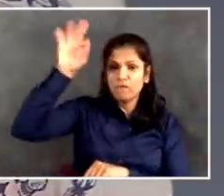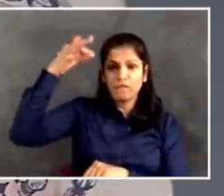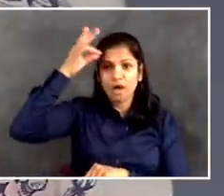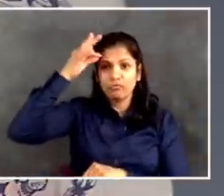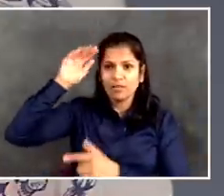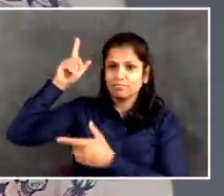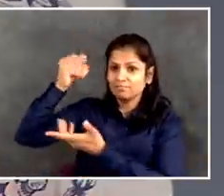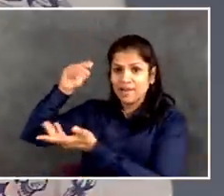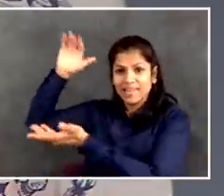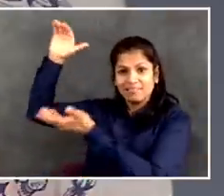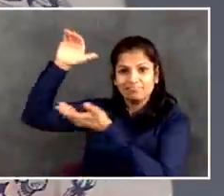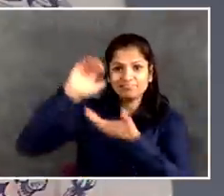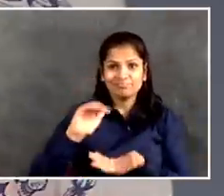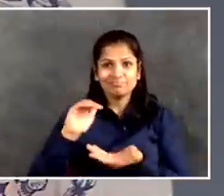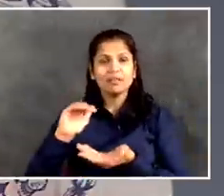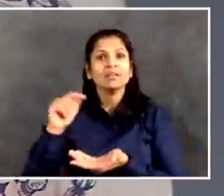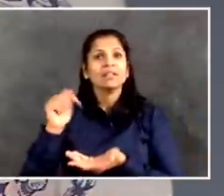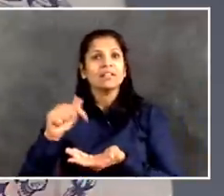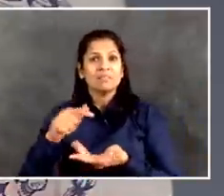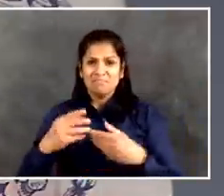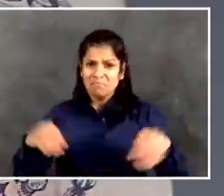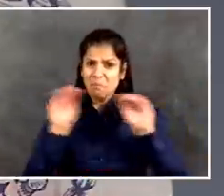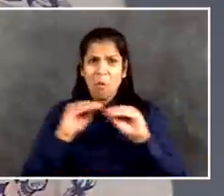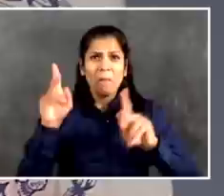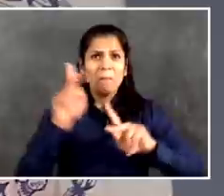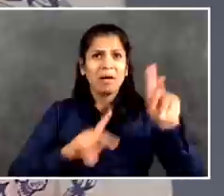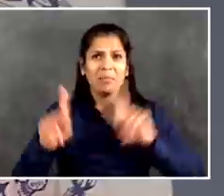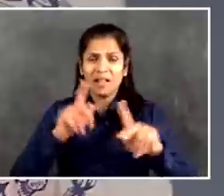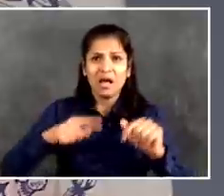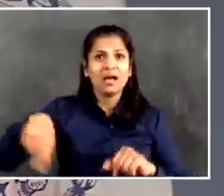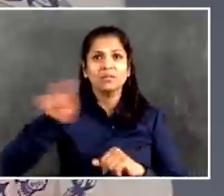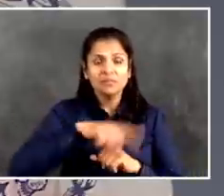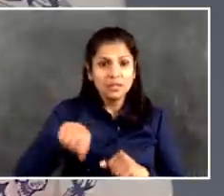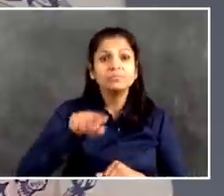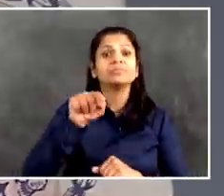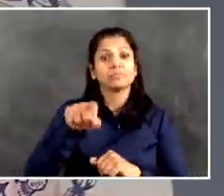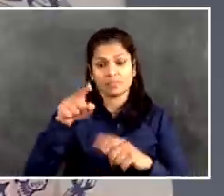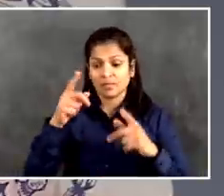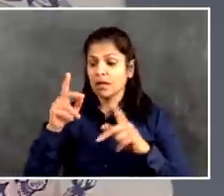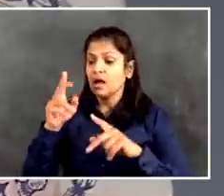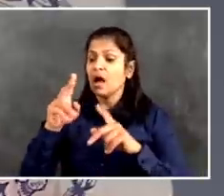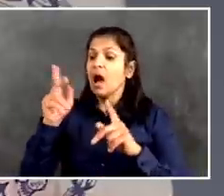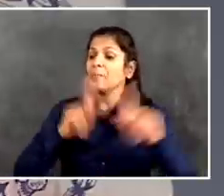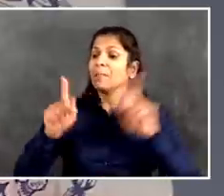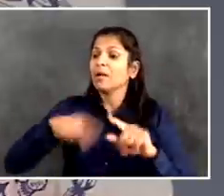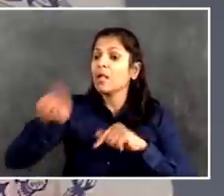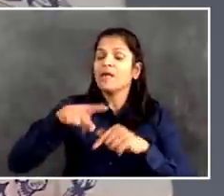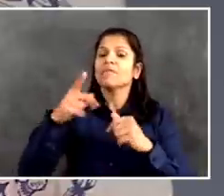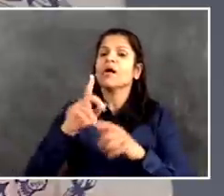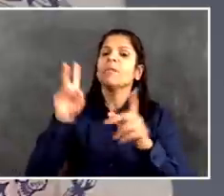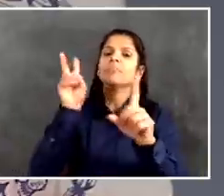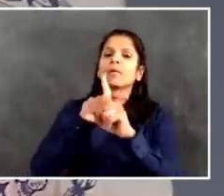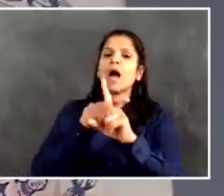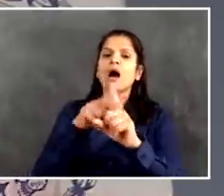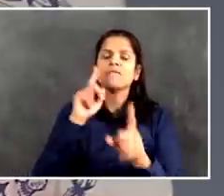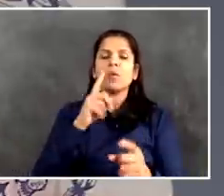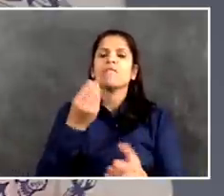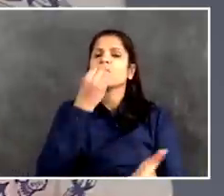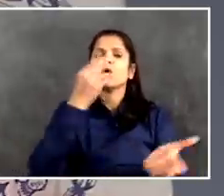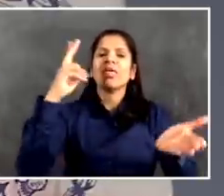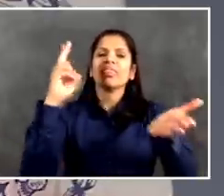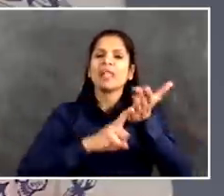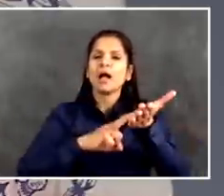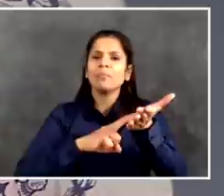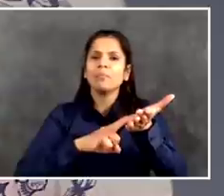program. And there are actions being contemplated in Washington right now that would increase the eligibility under this kind of